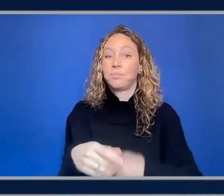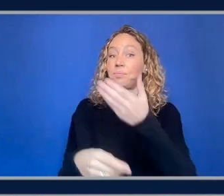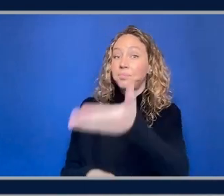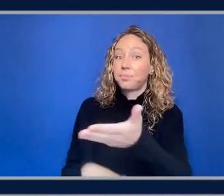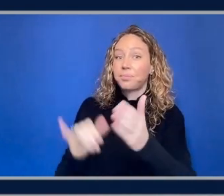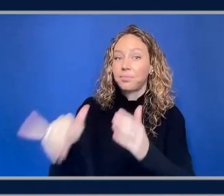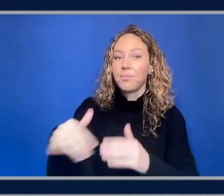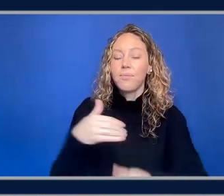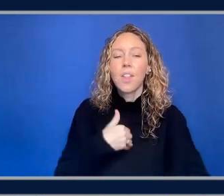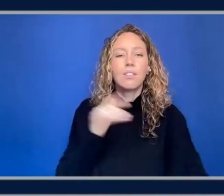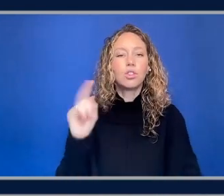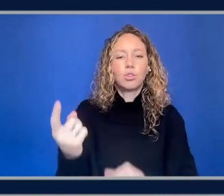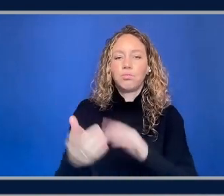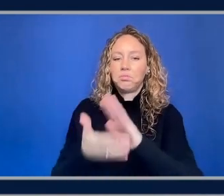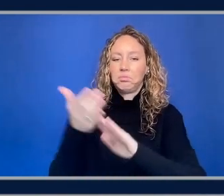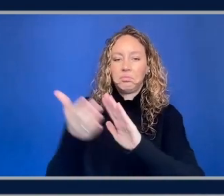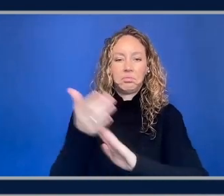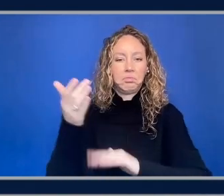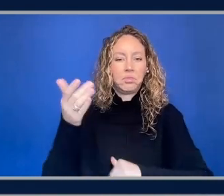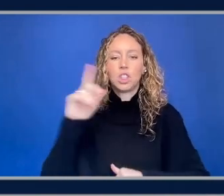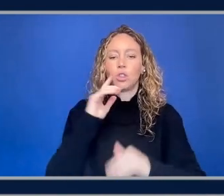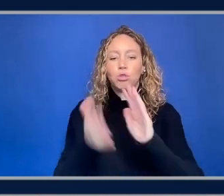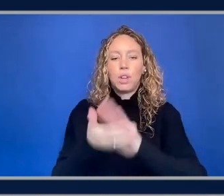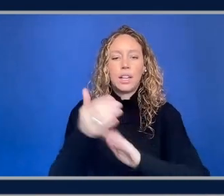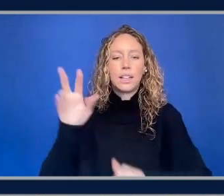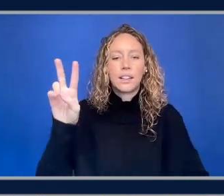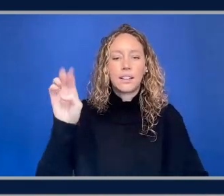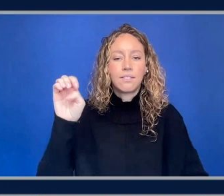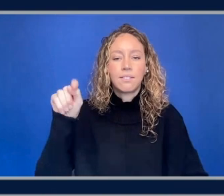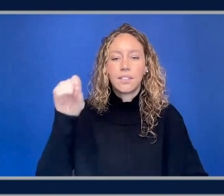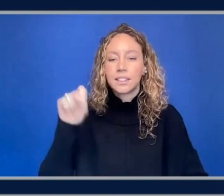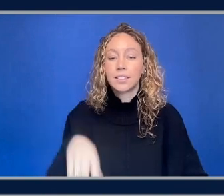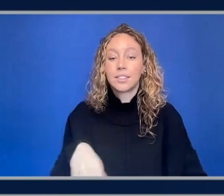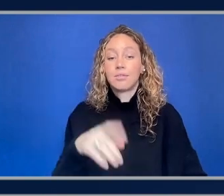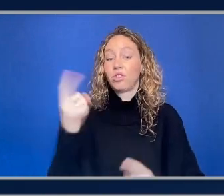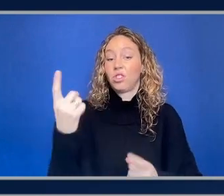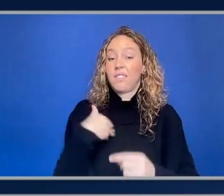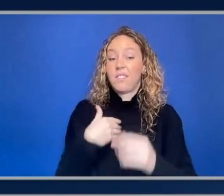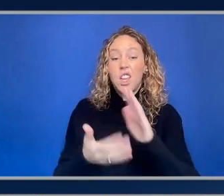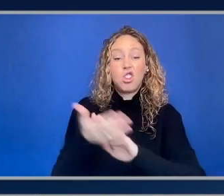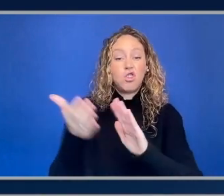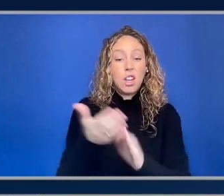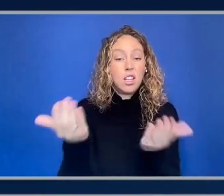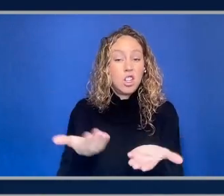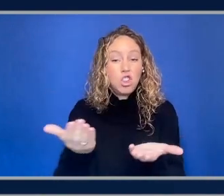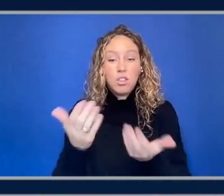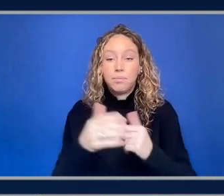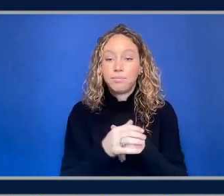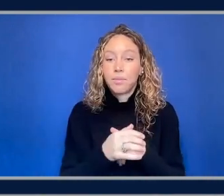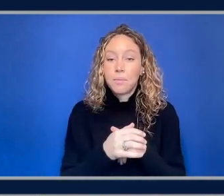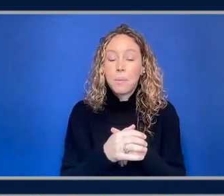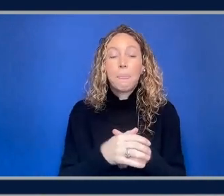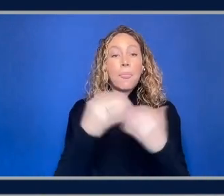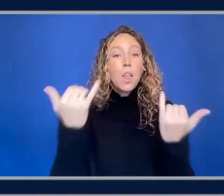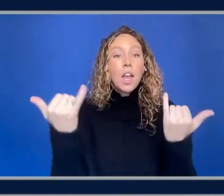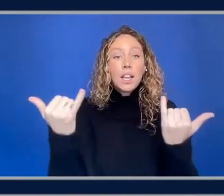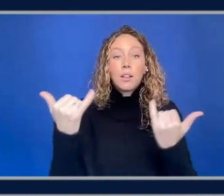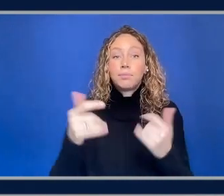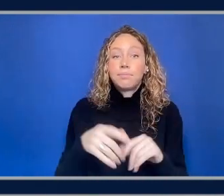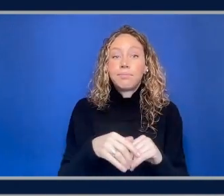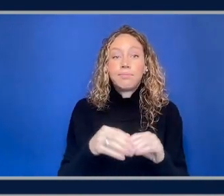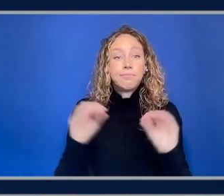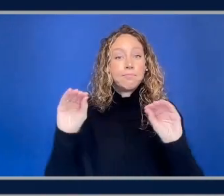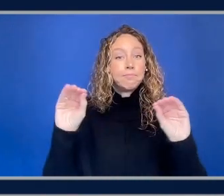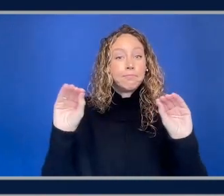application running um it's running veet uh and it's I just have it running locally right now so um right now nothing is